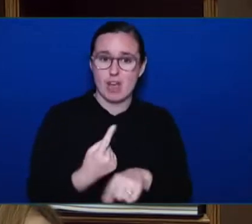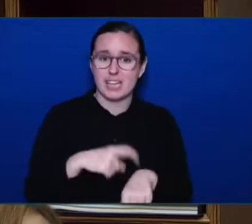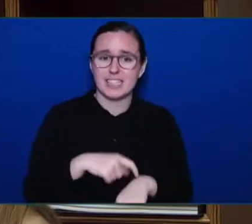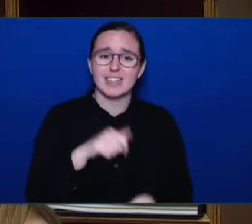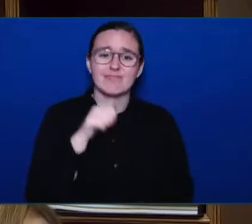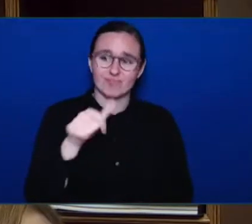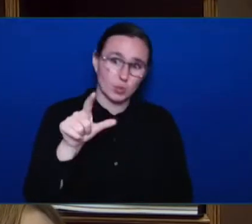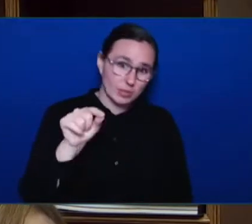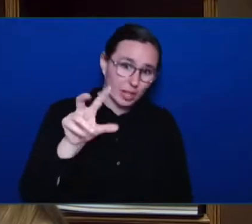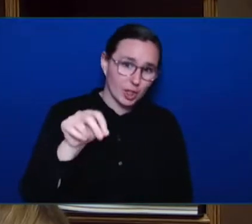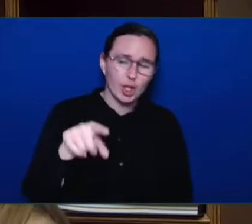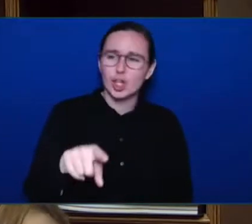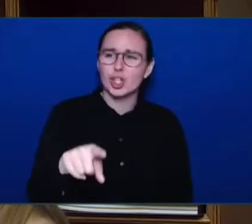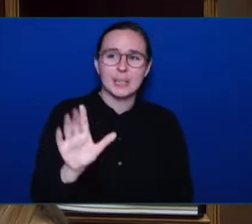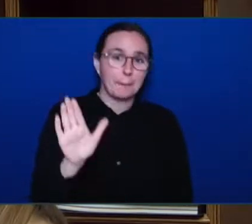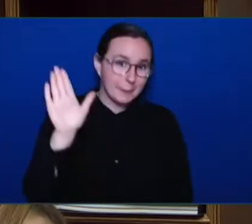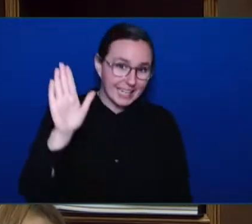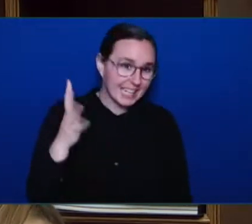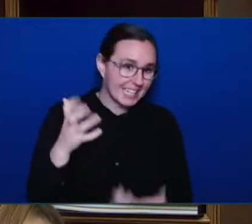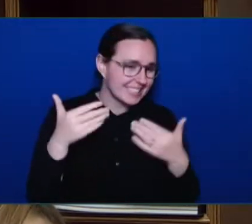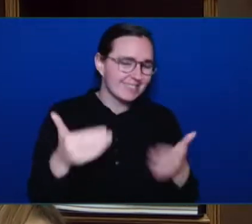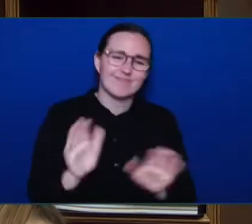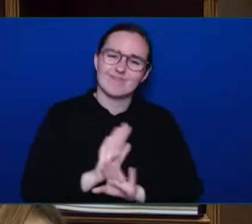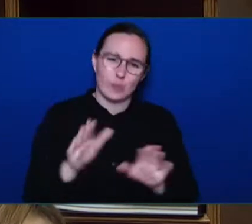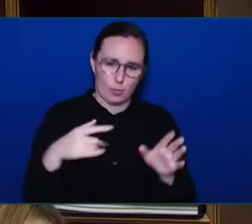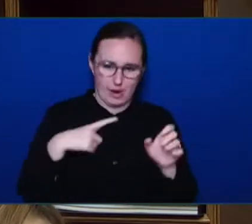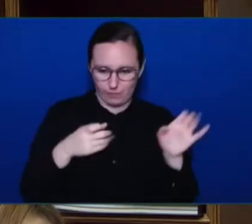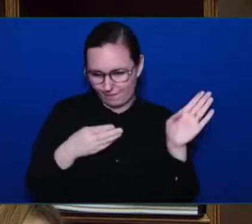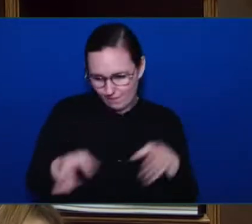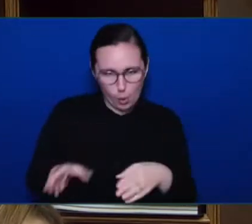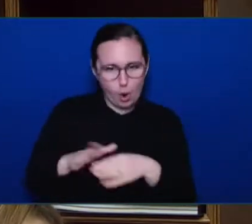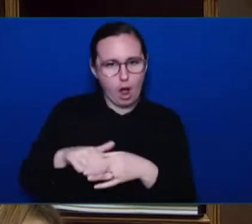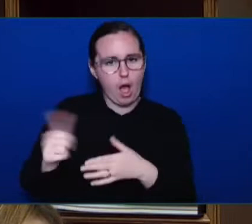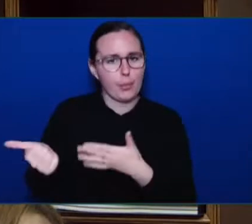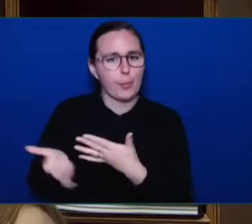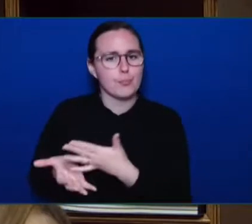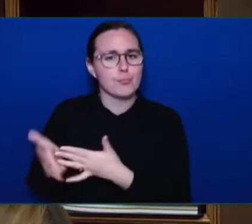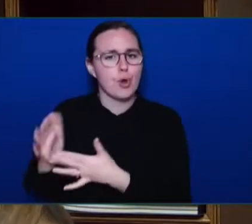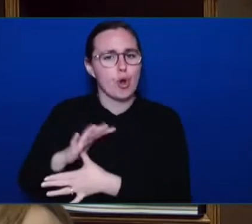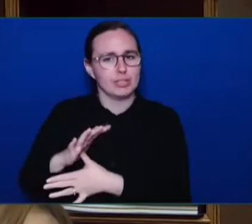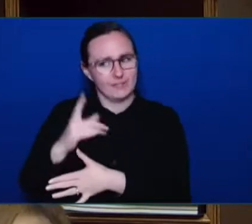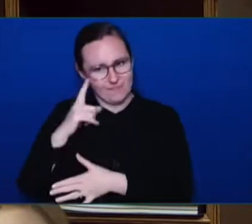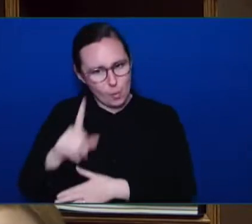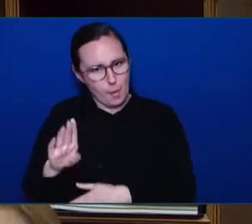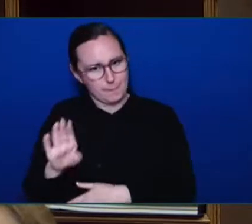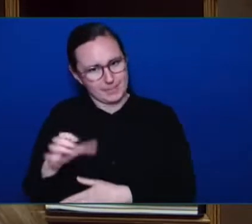on our priorities that the people of British Columbia expect us to, and that's what we're going to continue to do.